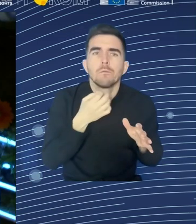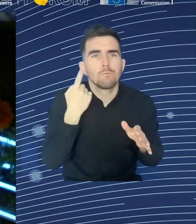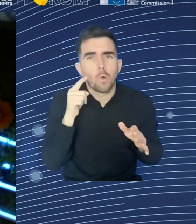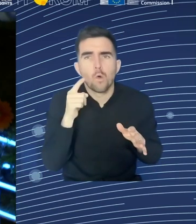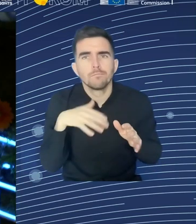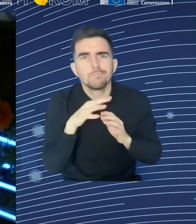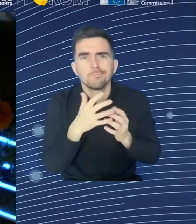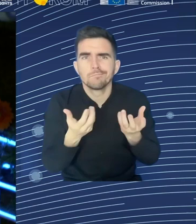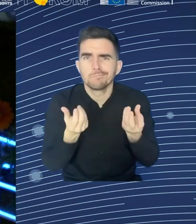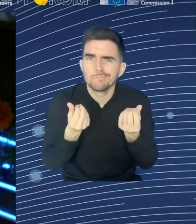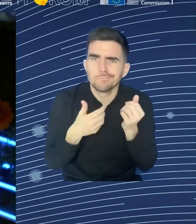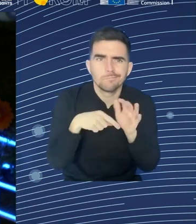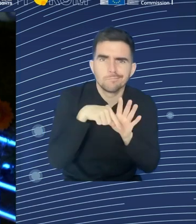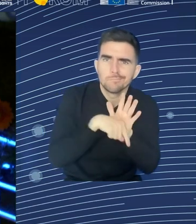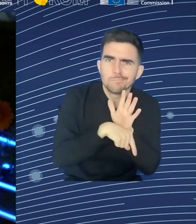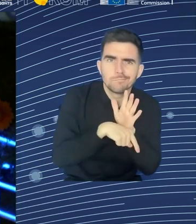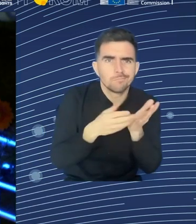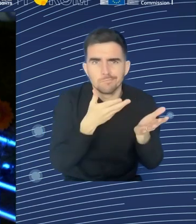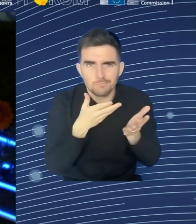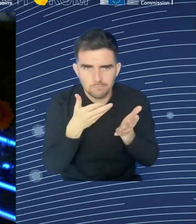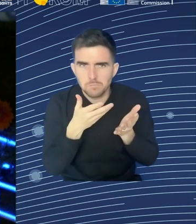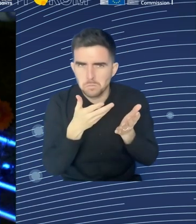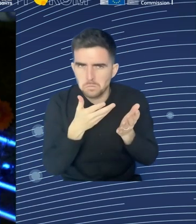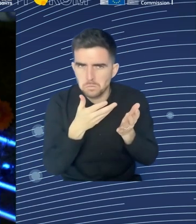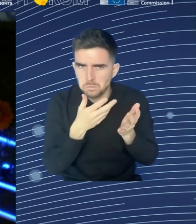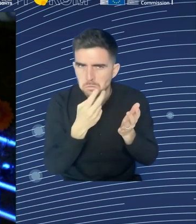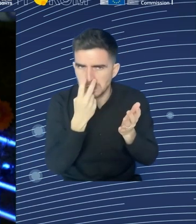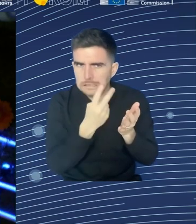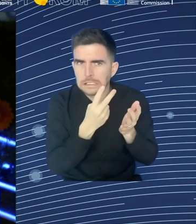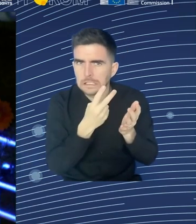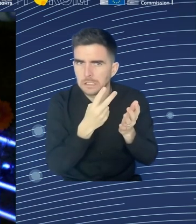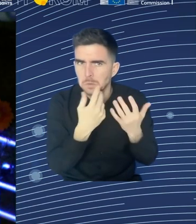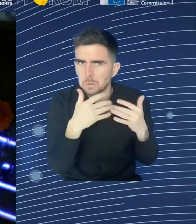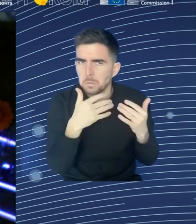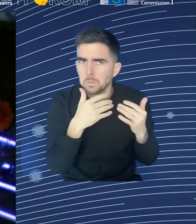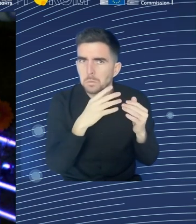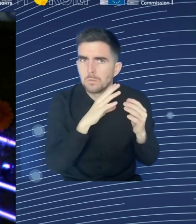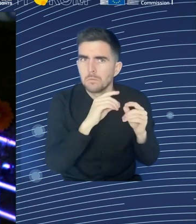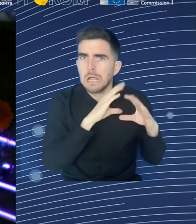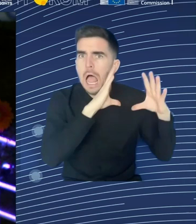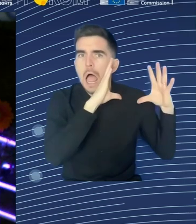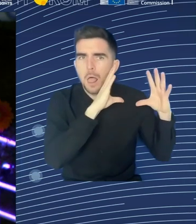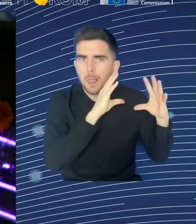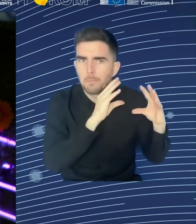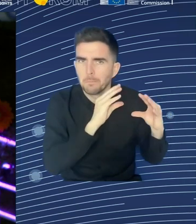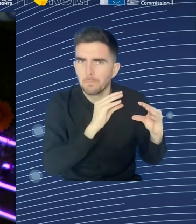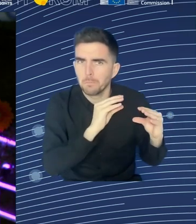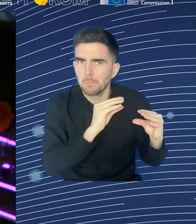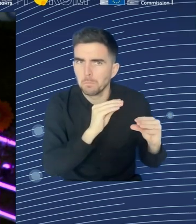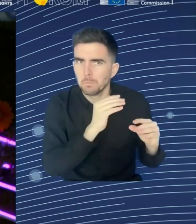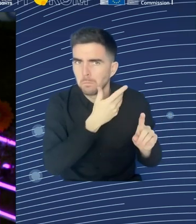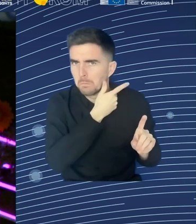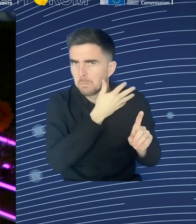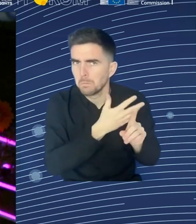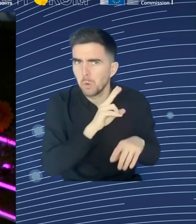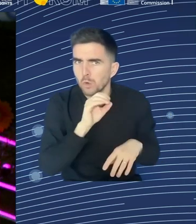deprivation rate, where from 21 to 22, the rate has increased